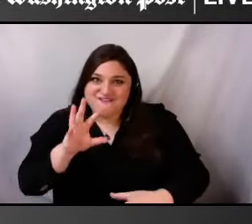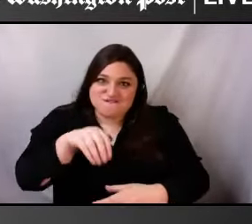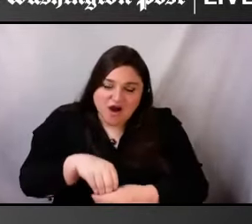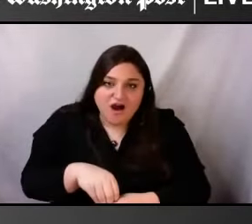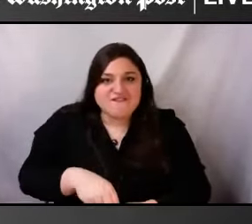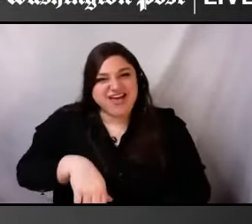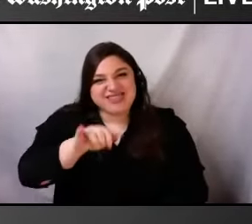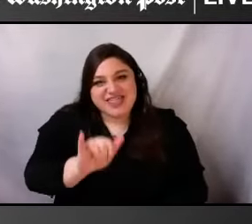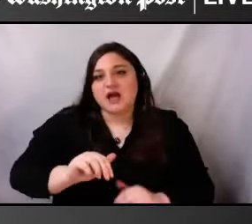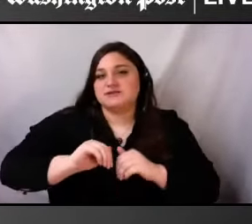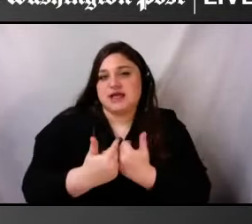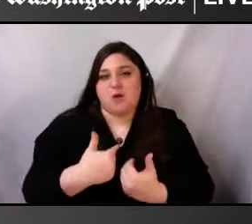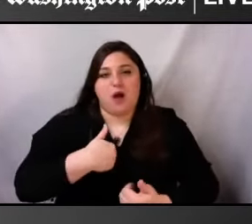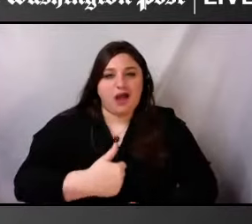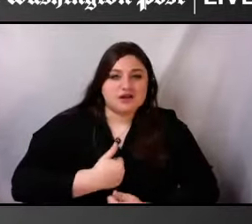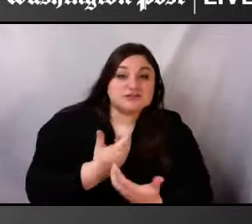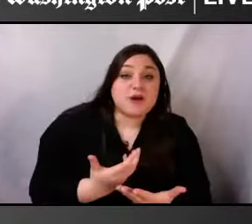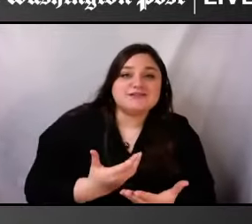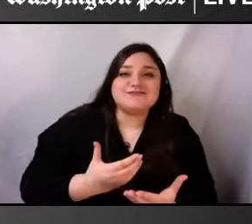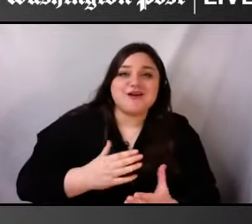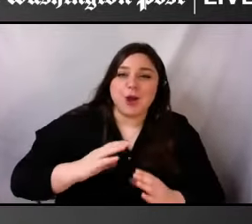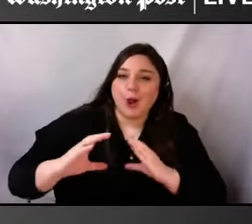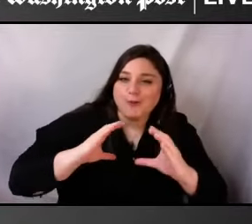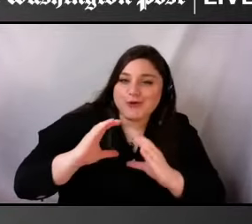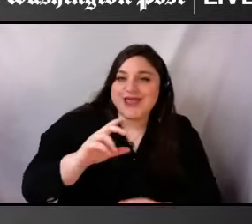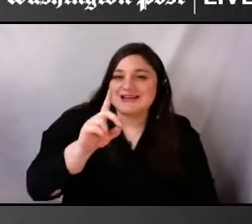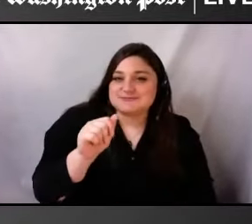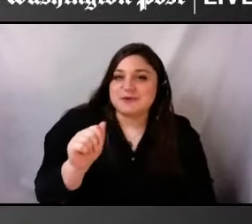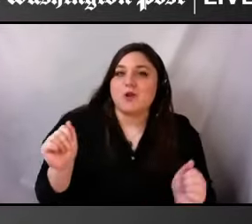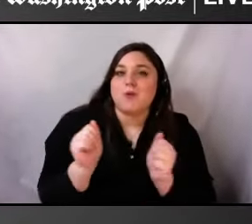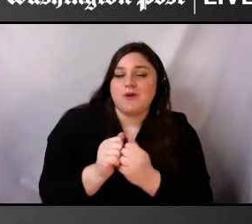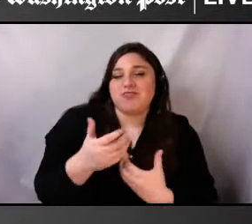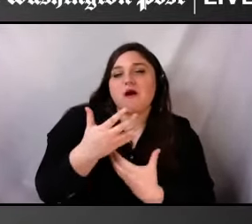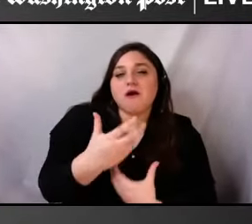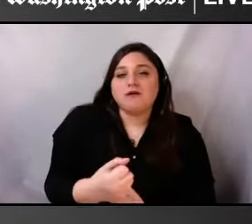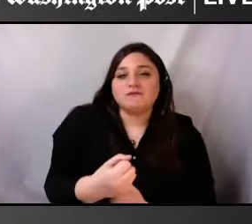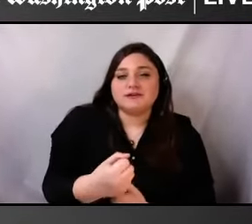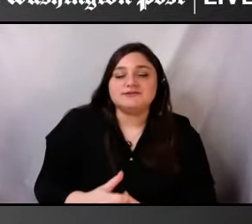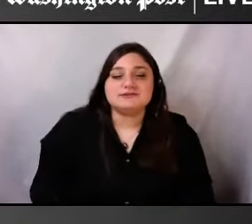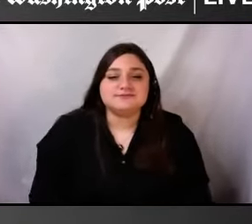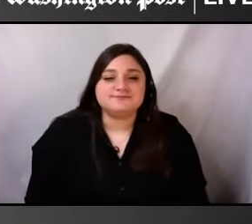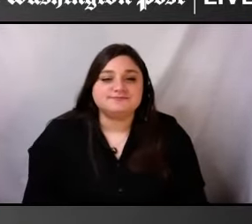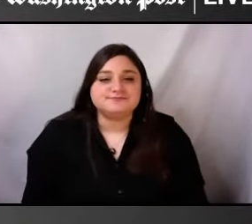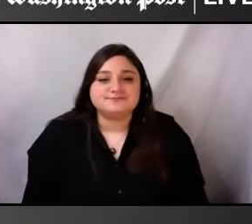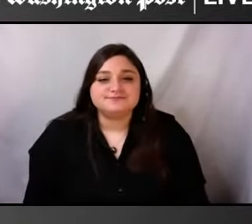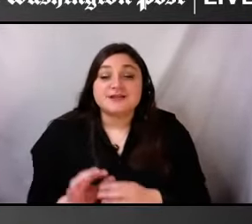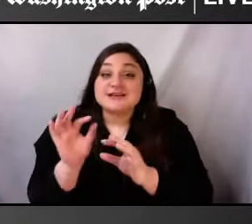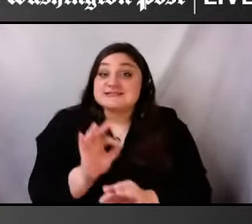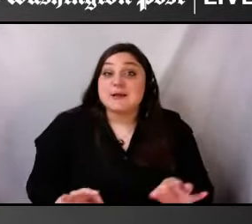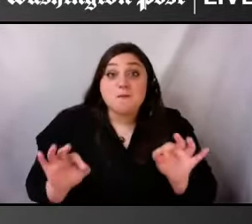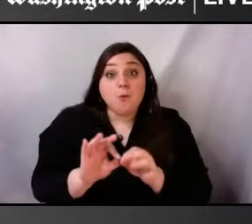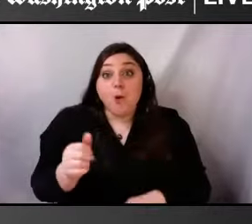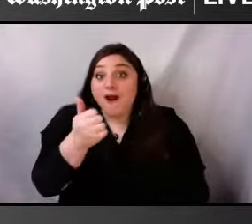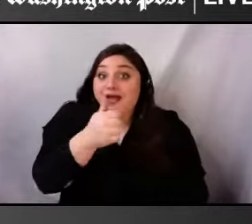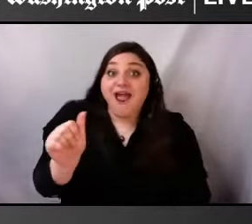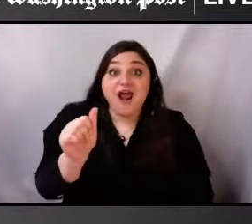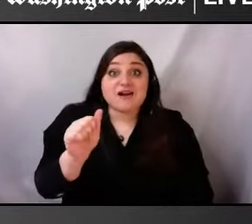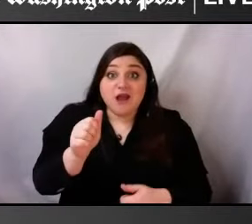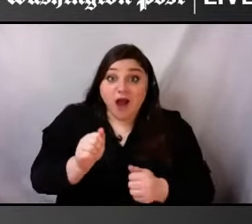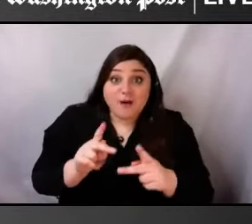disability with confidence. Delivering the message at every available opportunity that when